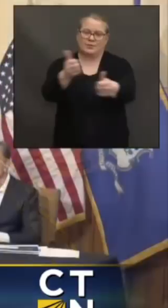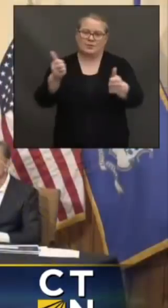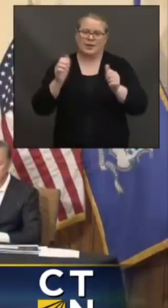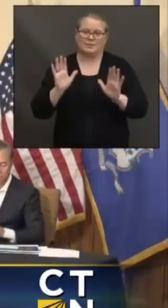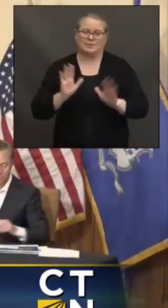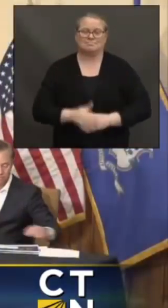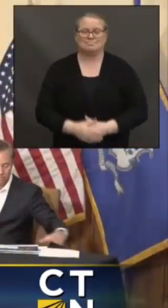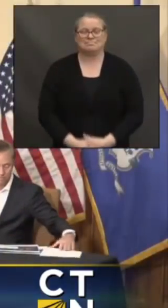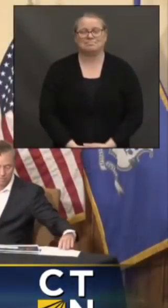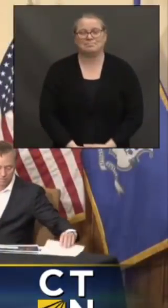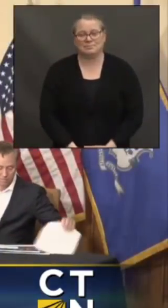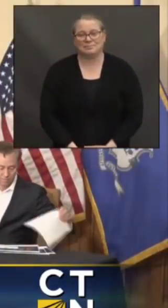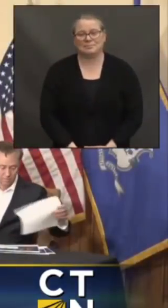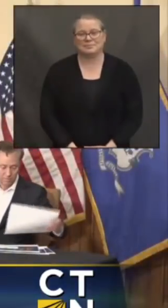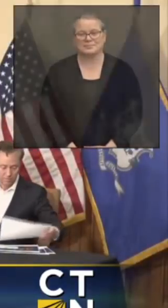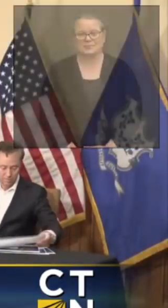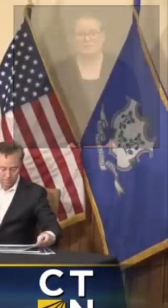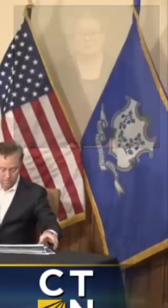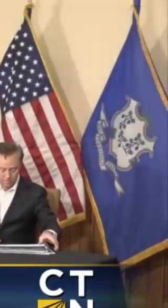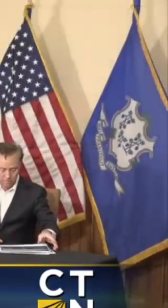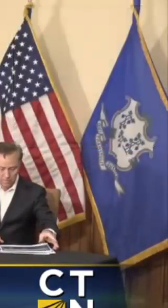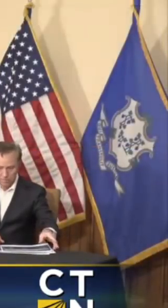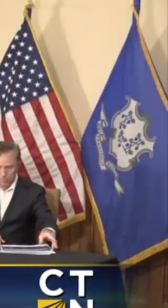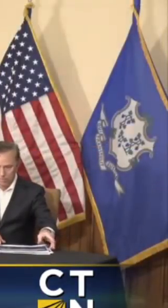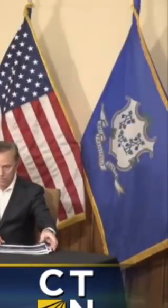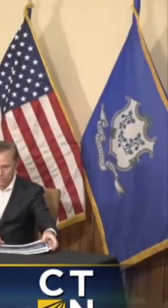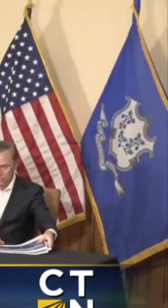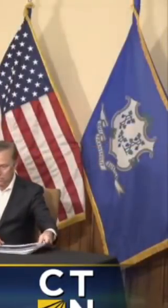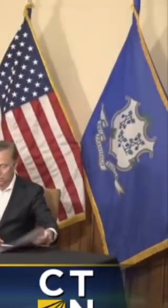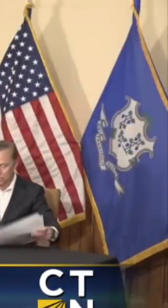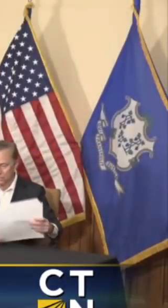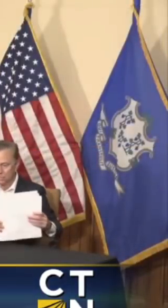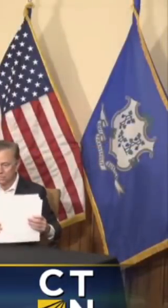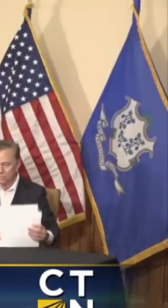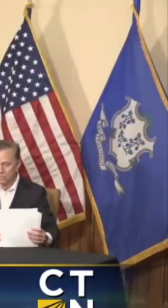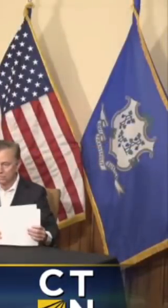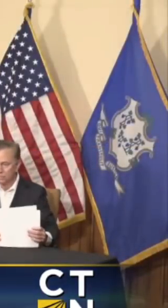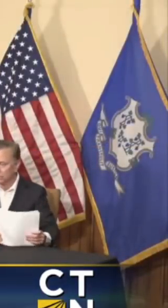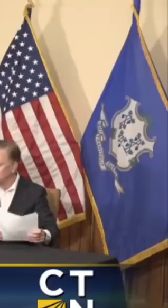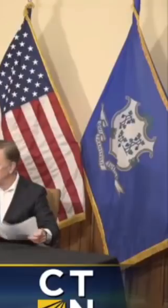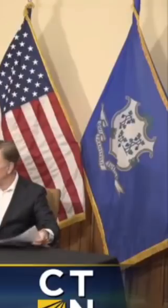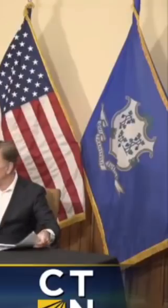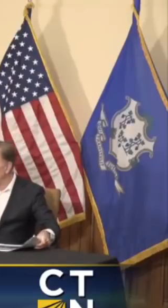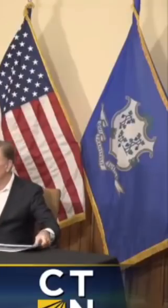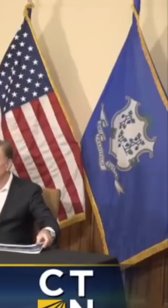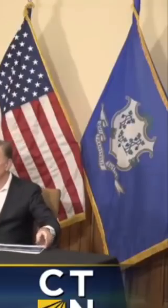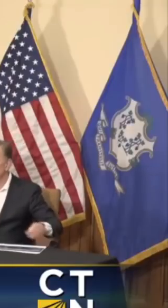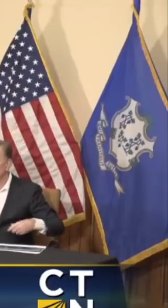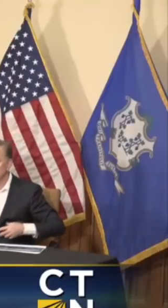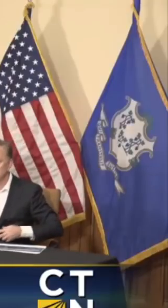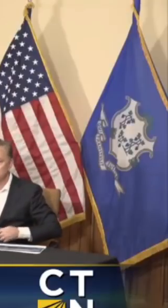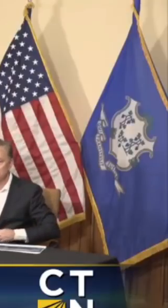I love you. Thank you.